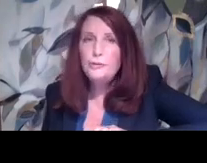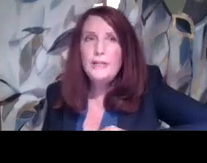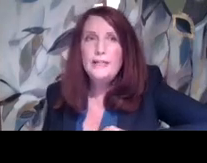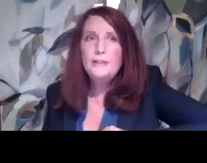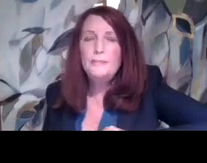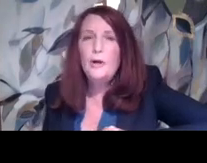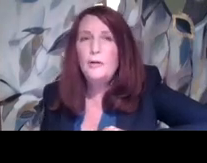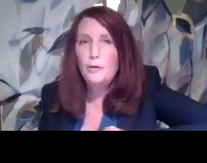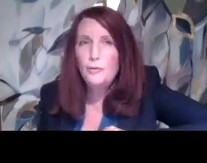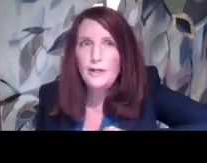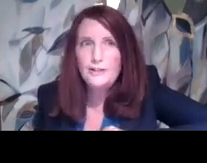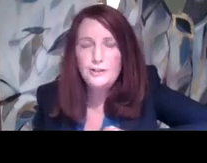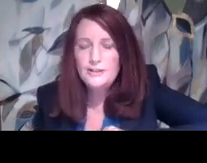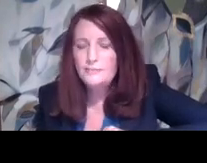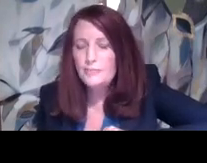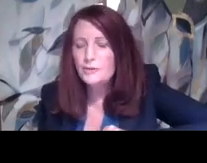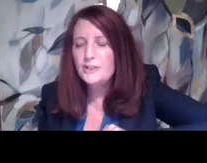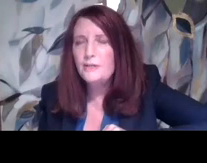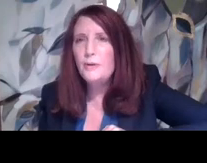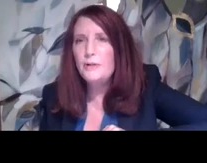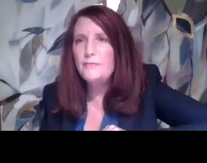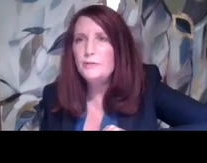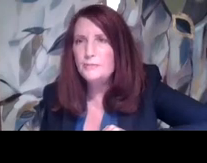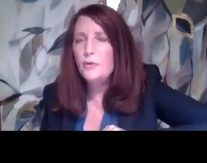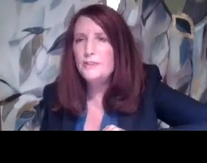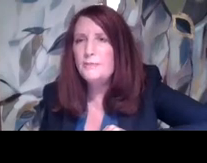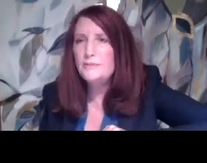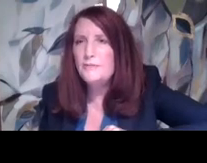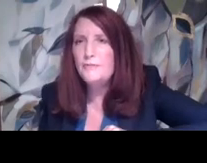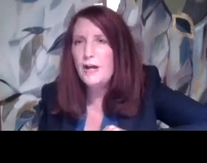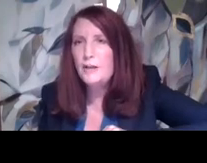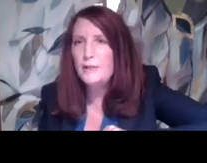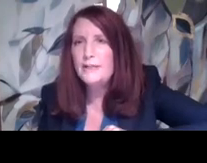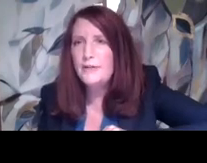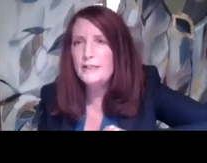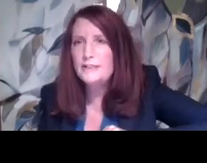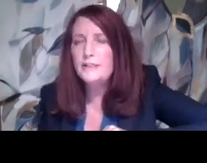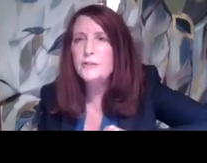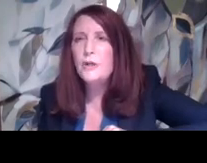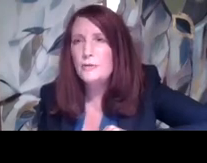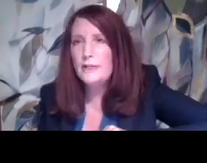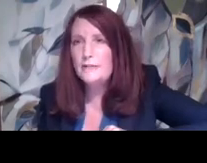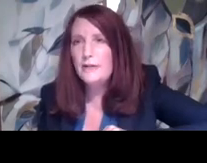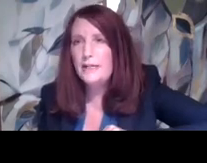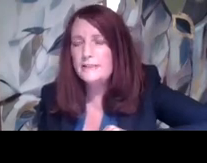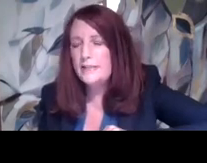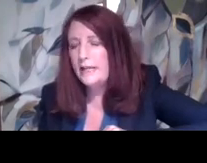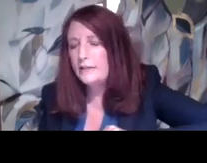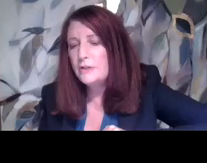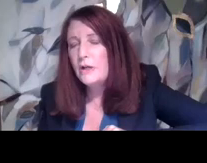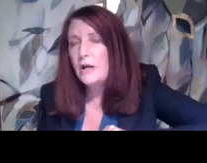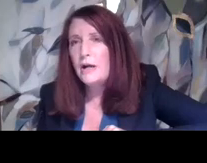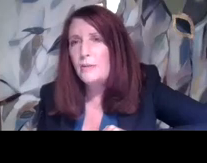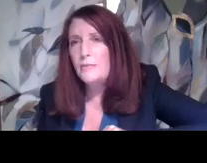if you tune in tomorrow, uh, to the forest thing, we will give you some more tips for following Francine's great advice.